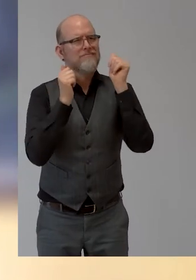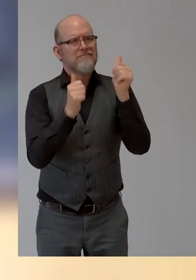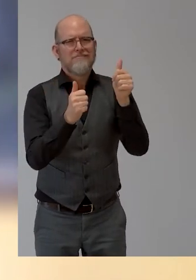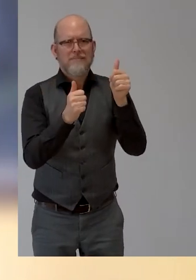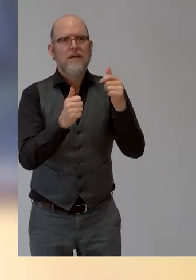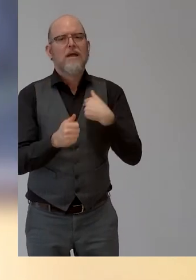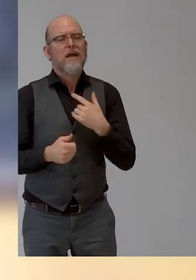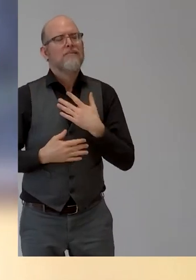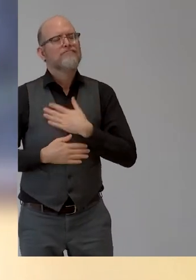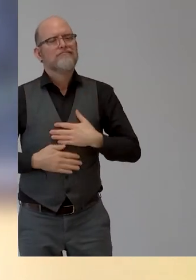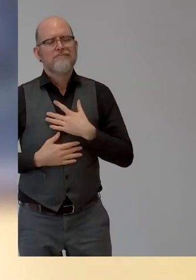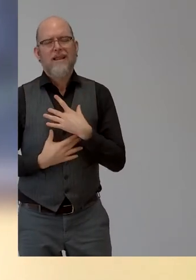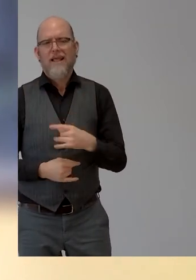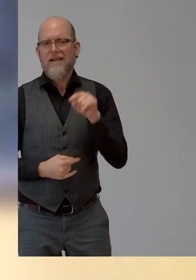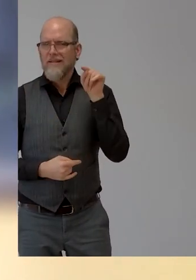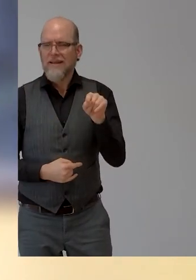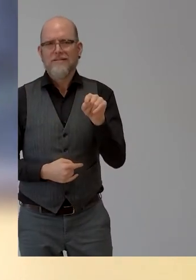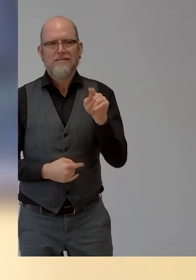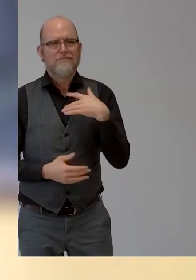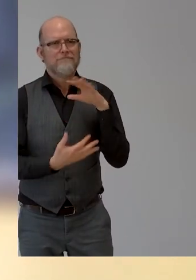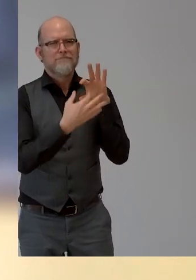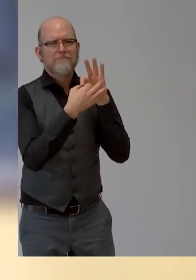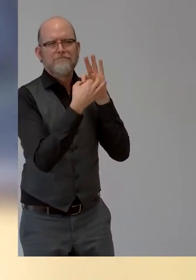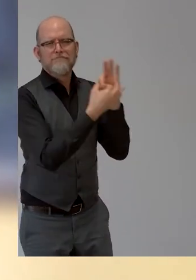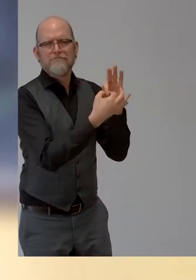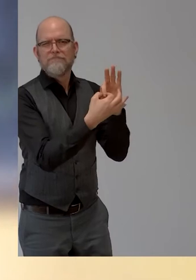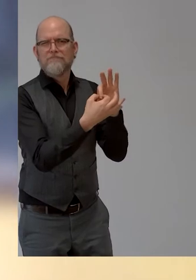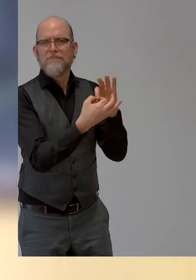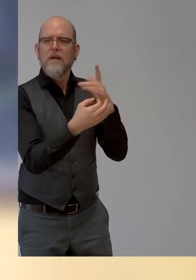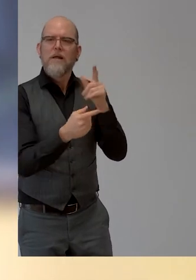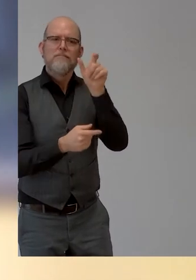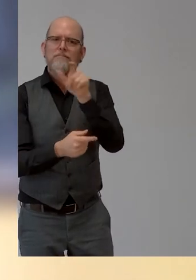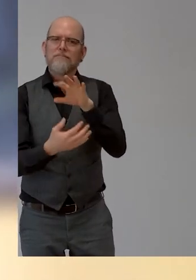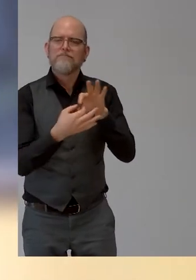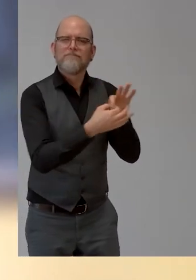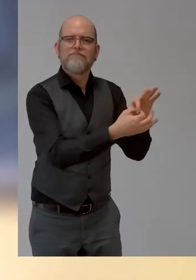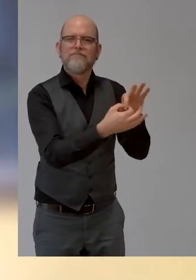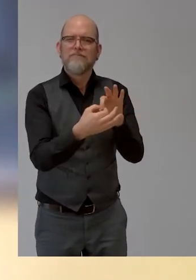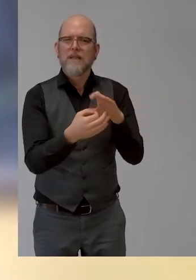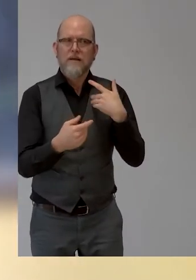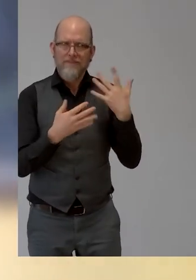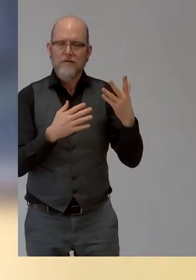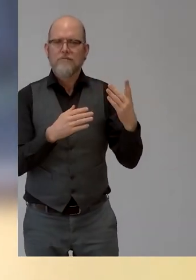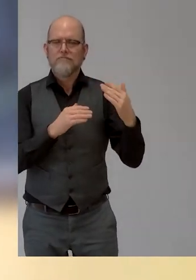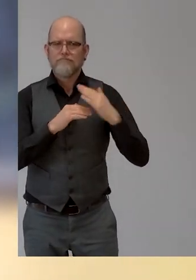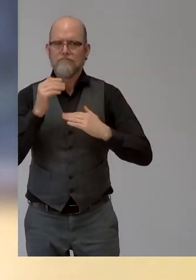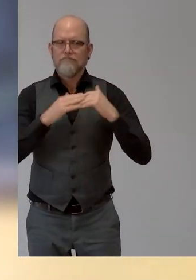the relationships that we formed in 2018 have only consolidated over time and we've stayed connected. So I'm really happy to